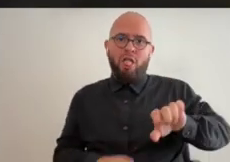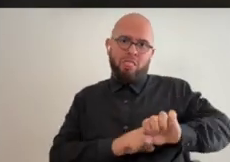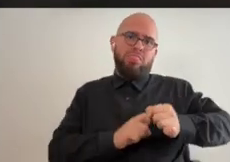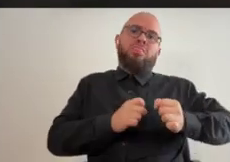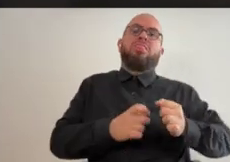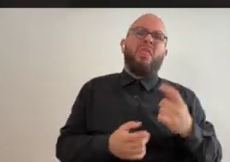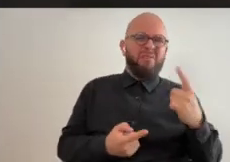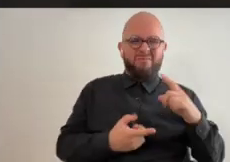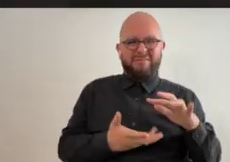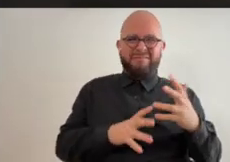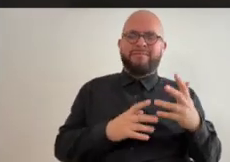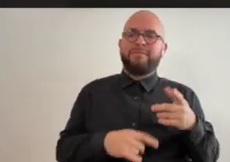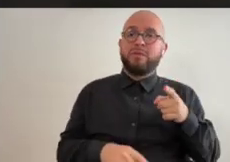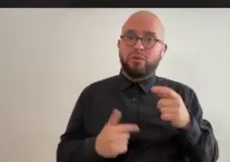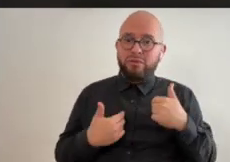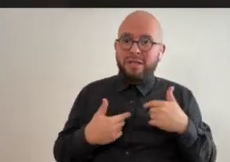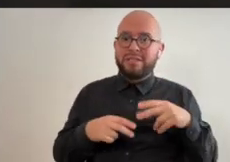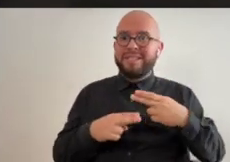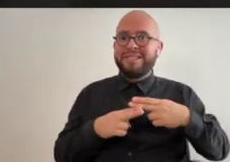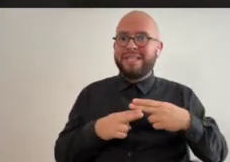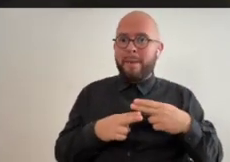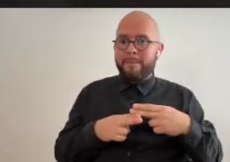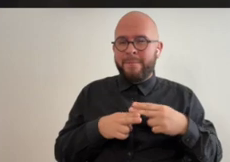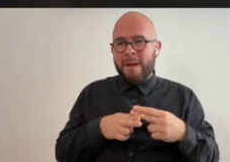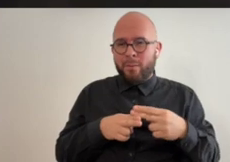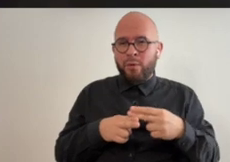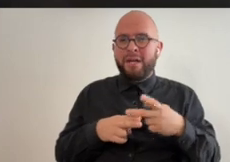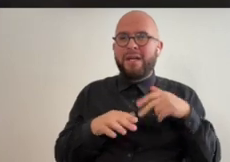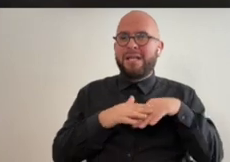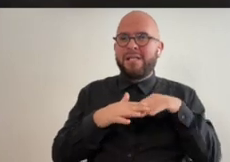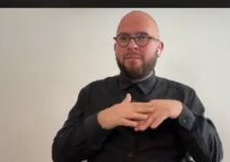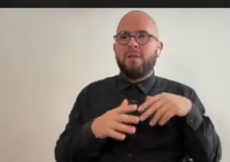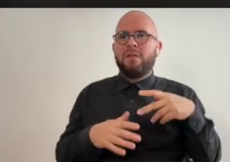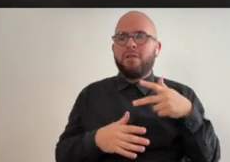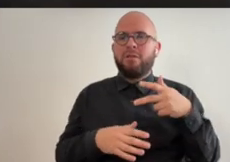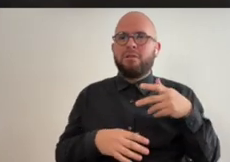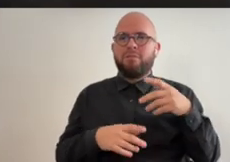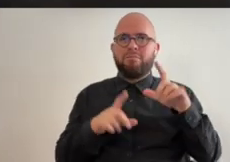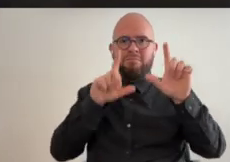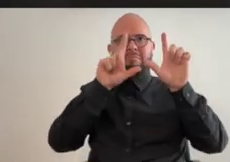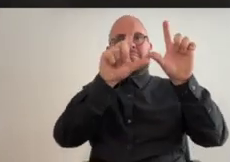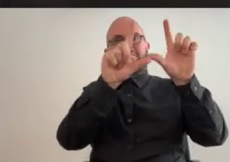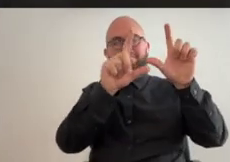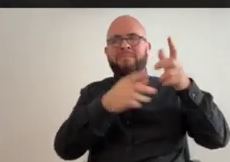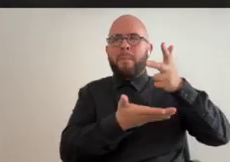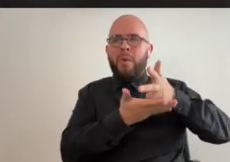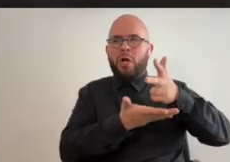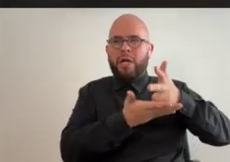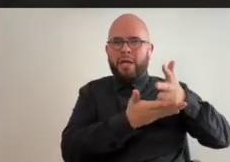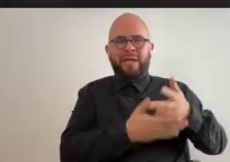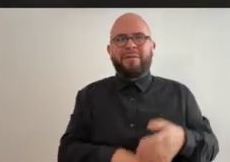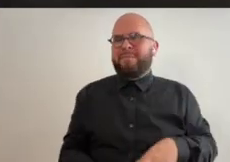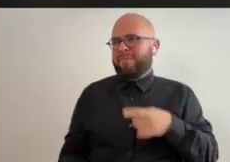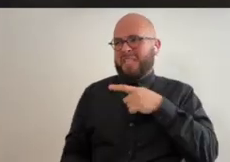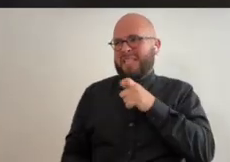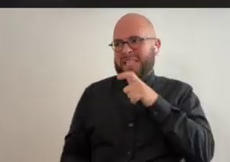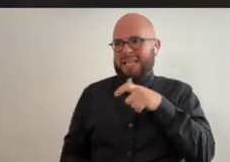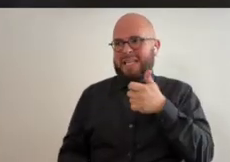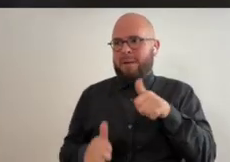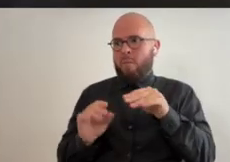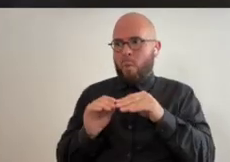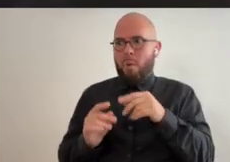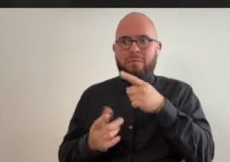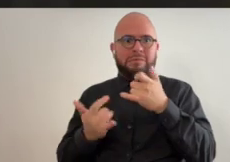know sprained her ankle or broke her foot or something got a temporary accessible parking placard